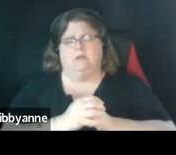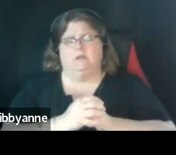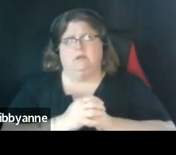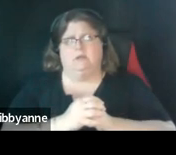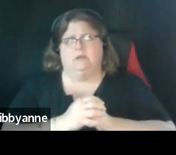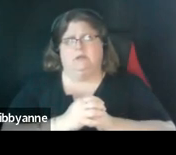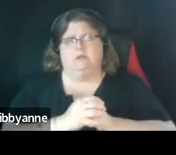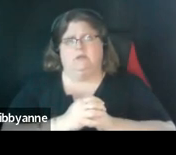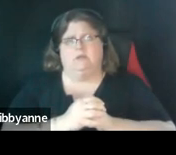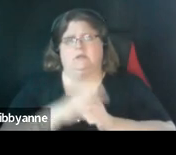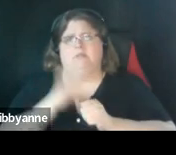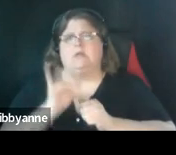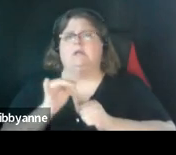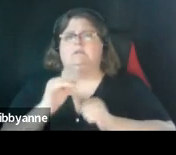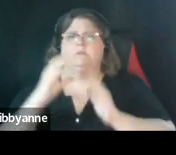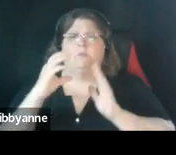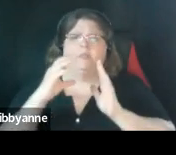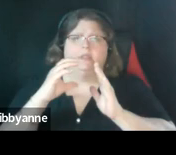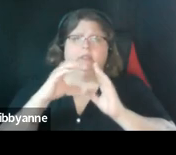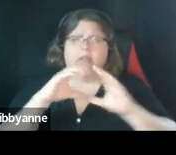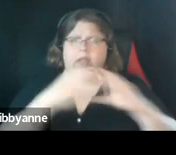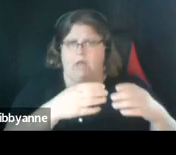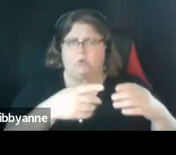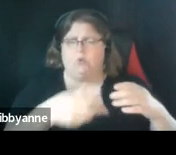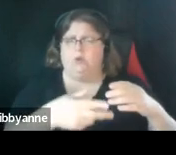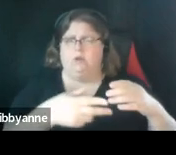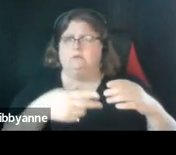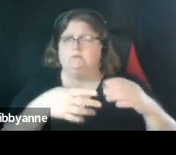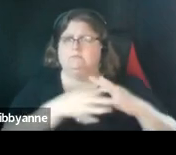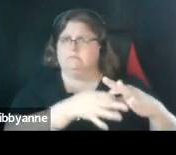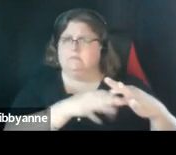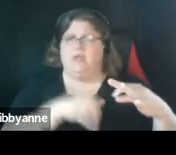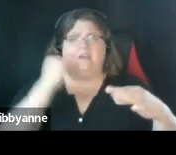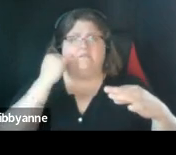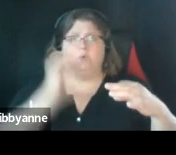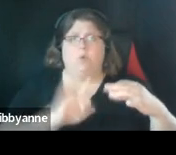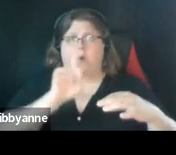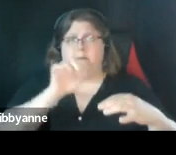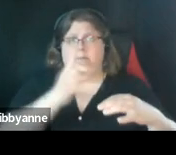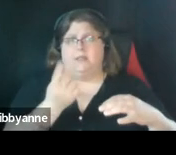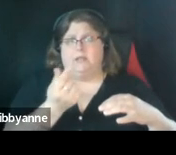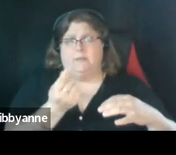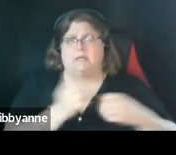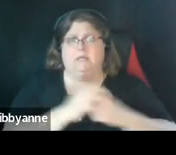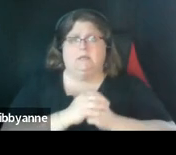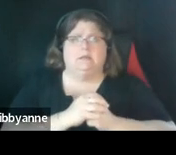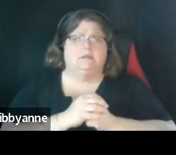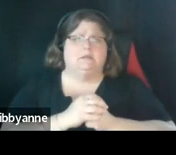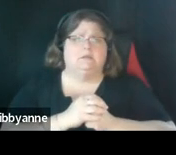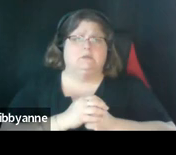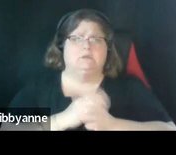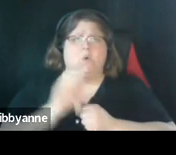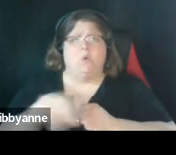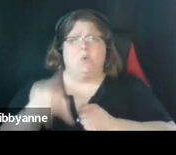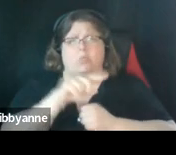that's what the categories is calling for any if you would go up a little bit and and and and so these are the